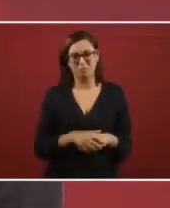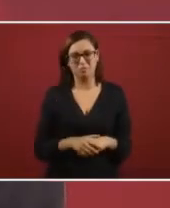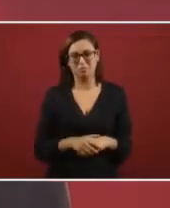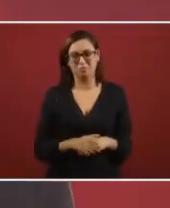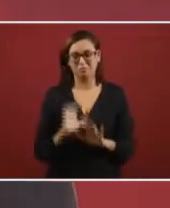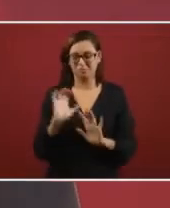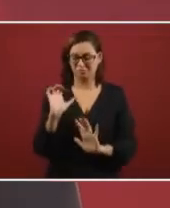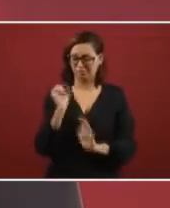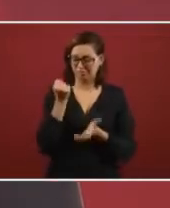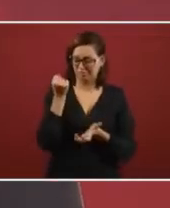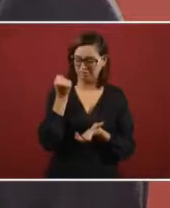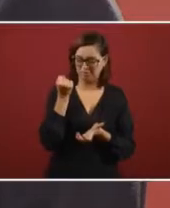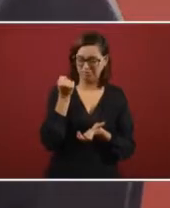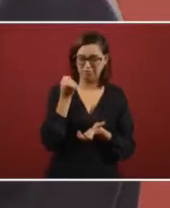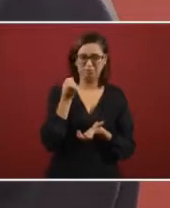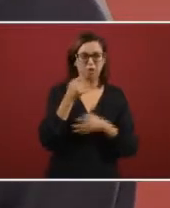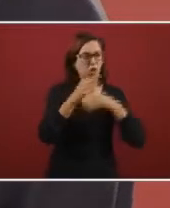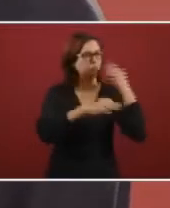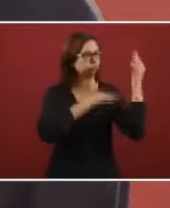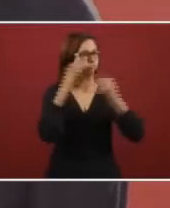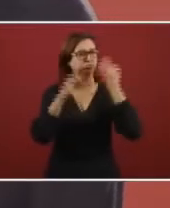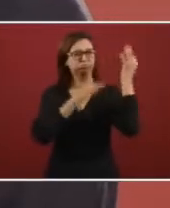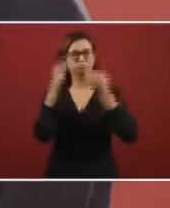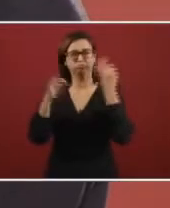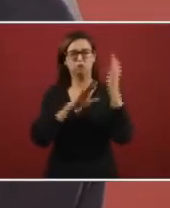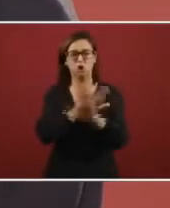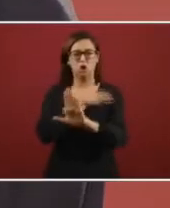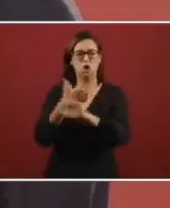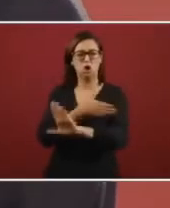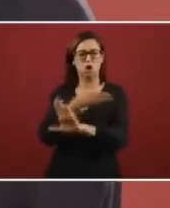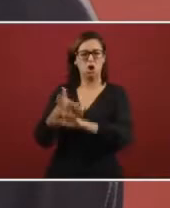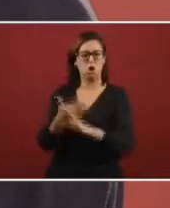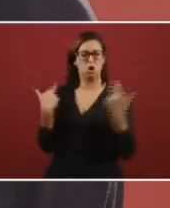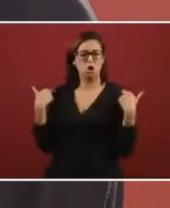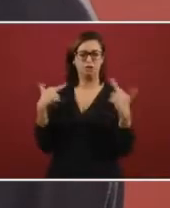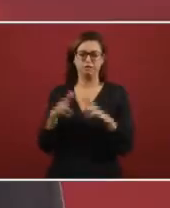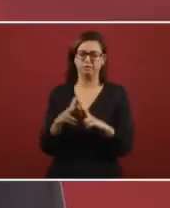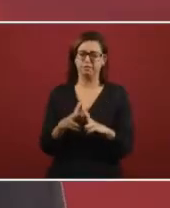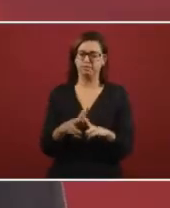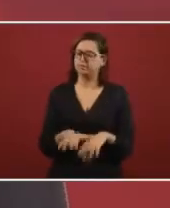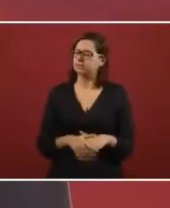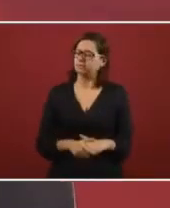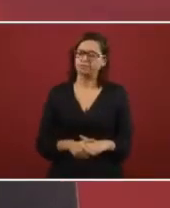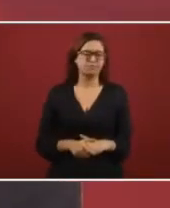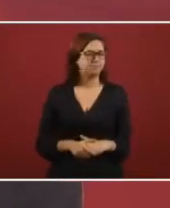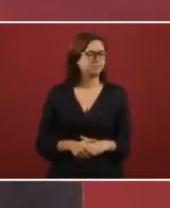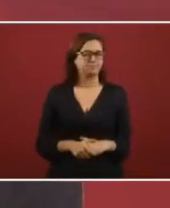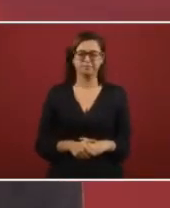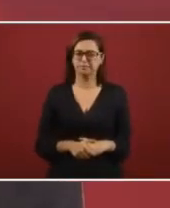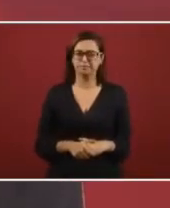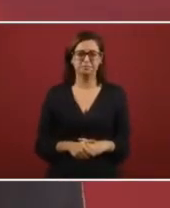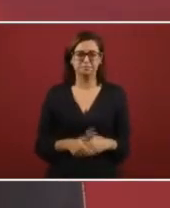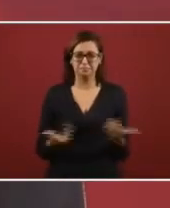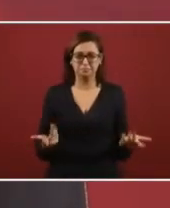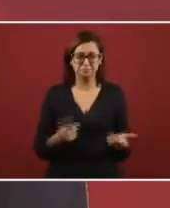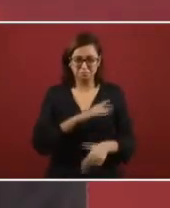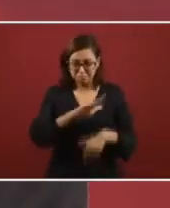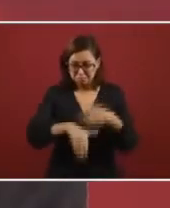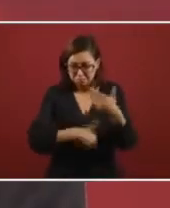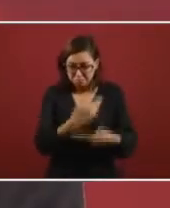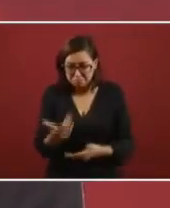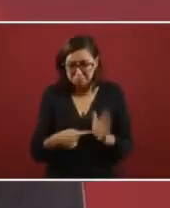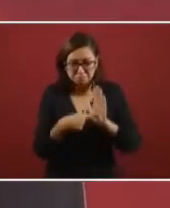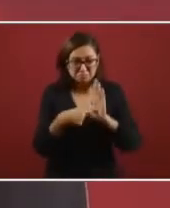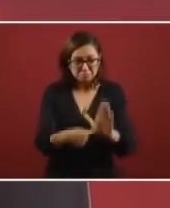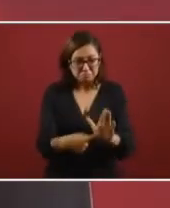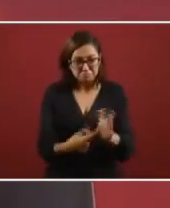It even cost money out of the budget for their propaganda against teachers. And there was no